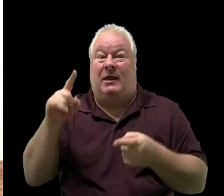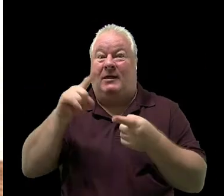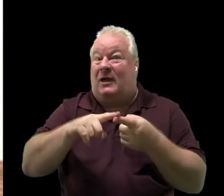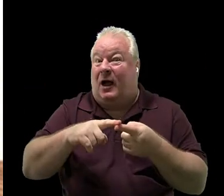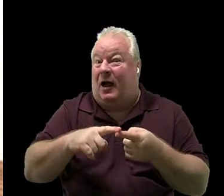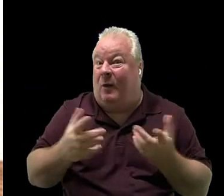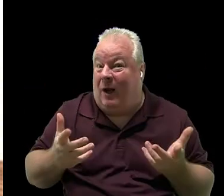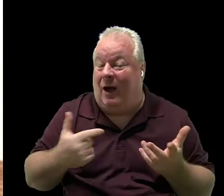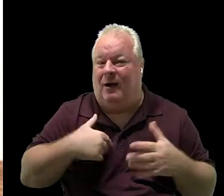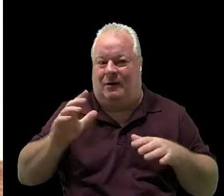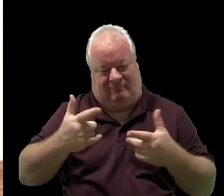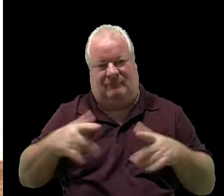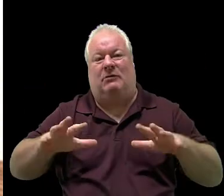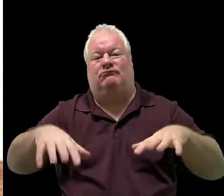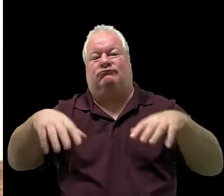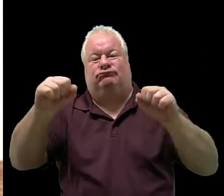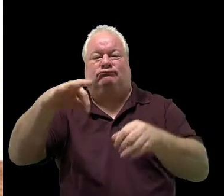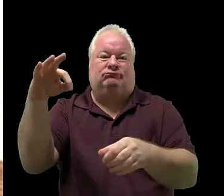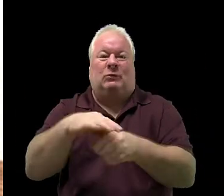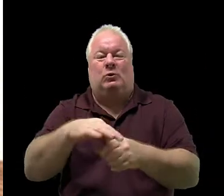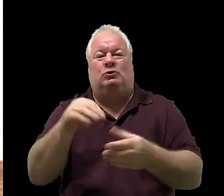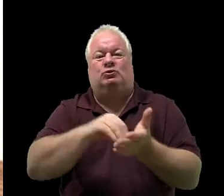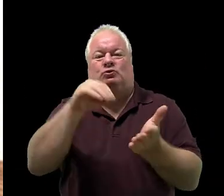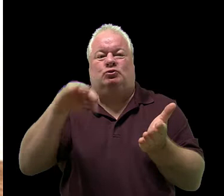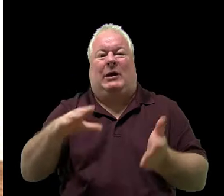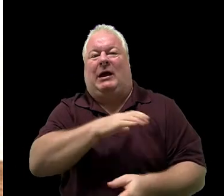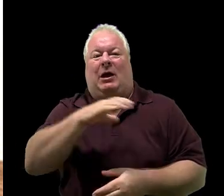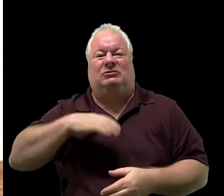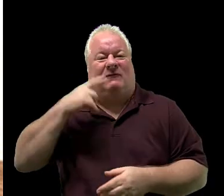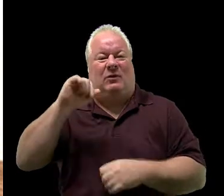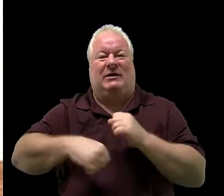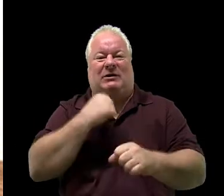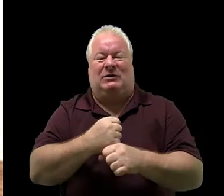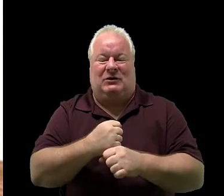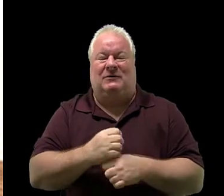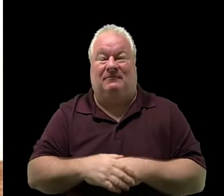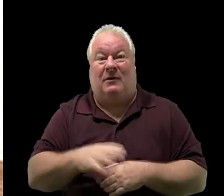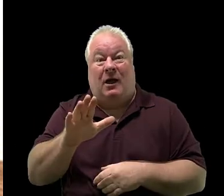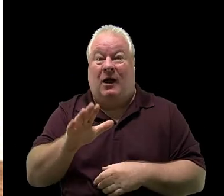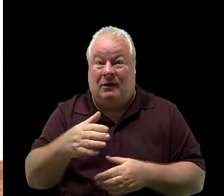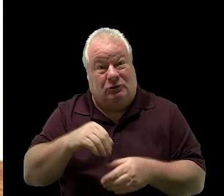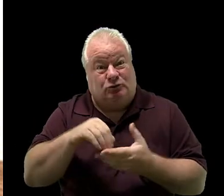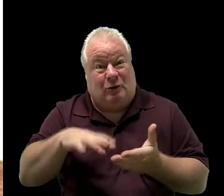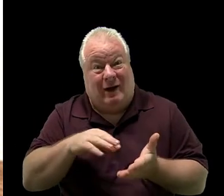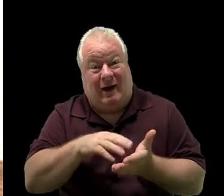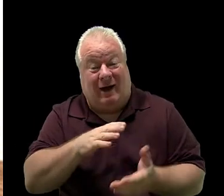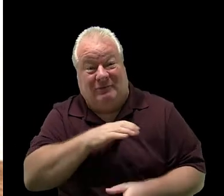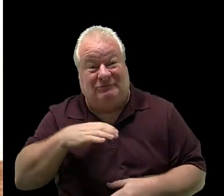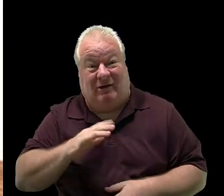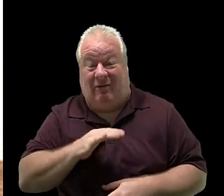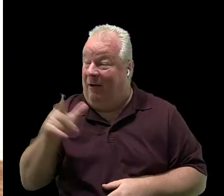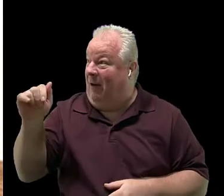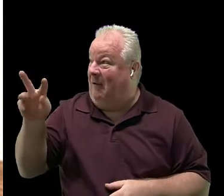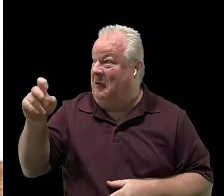we have our student council for this year. And speaking of student council, if